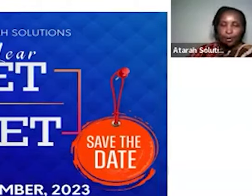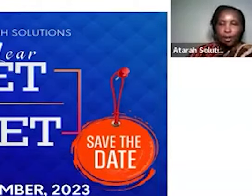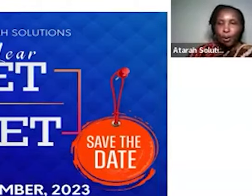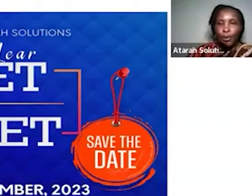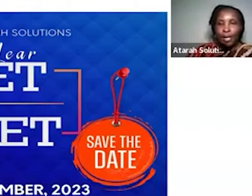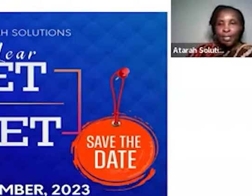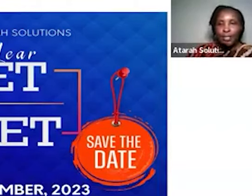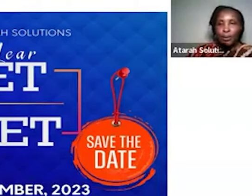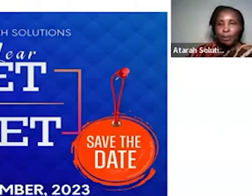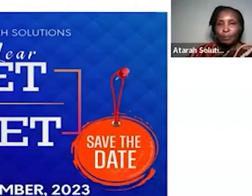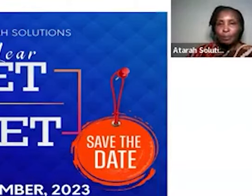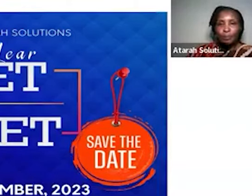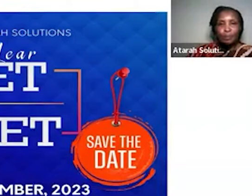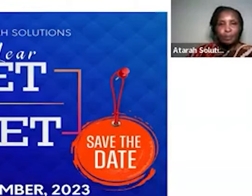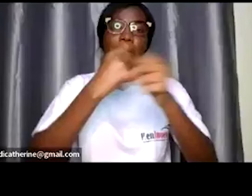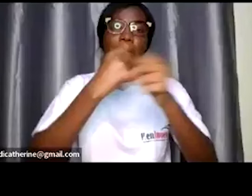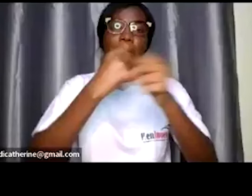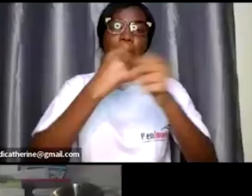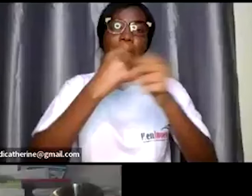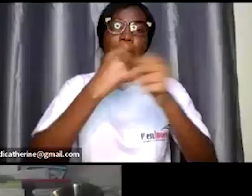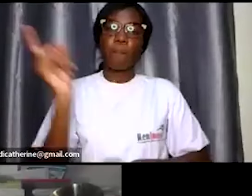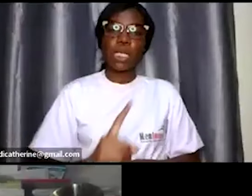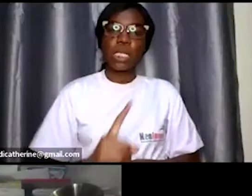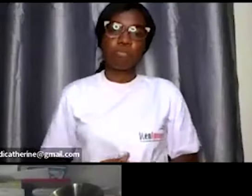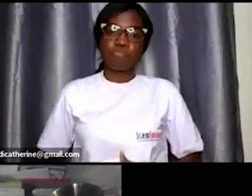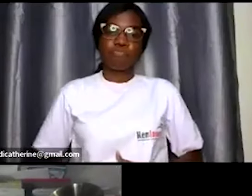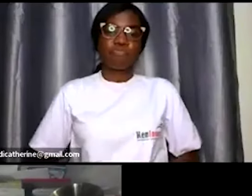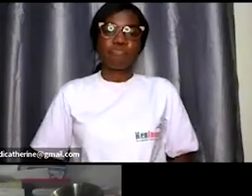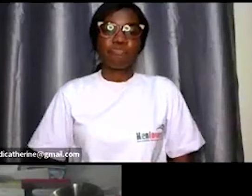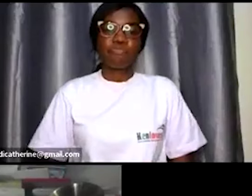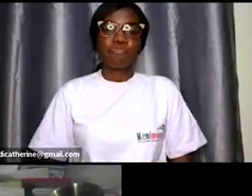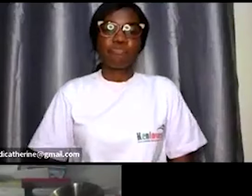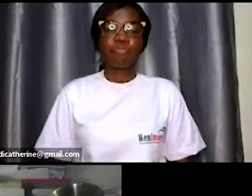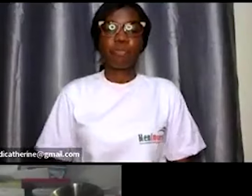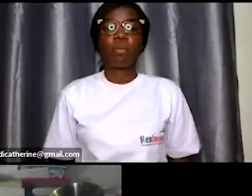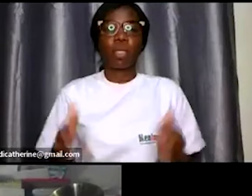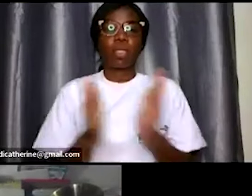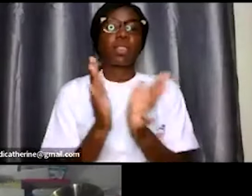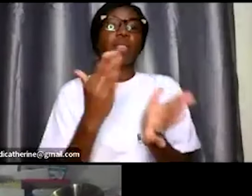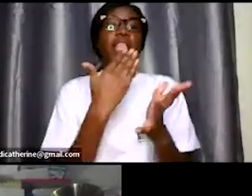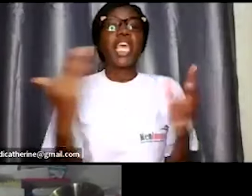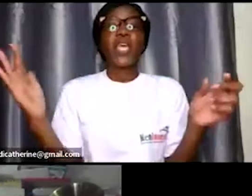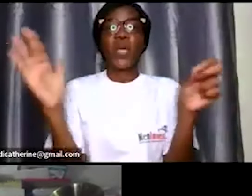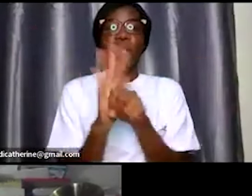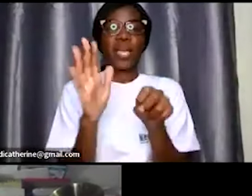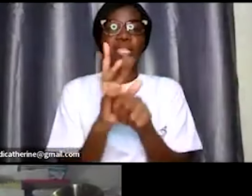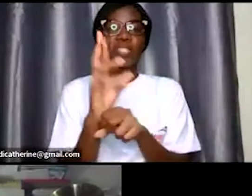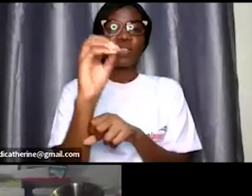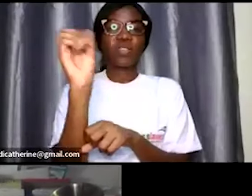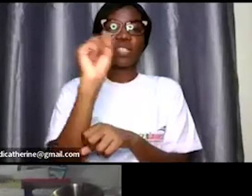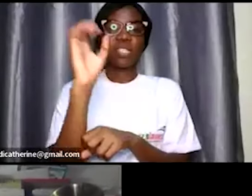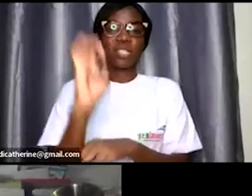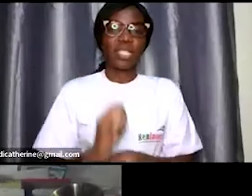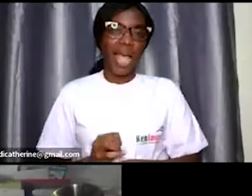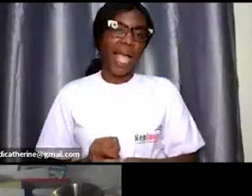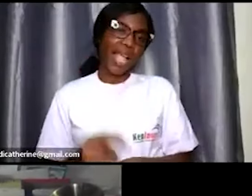all right so and uh thank you very much oh rose 24th is your birthday